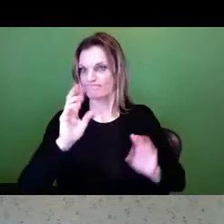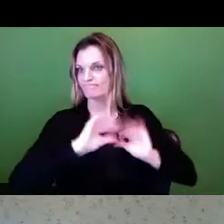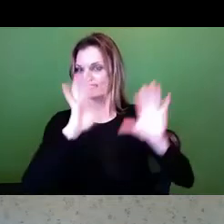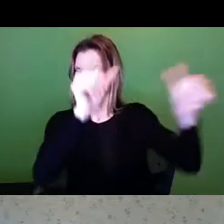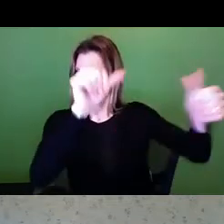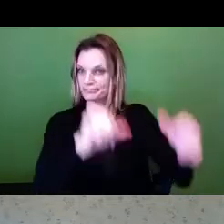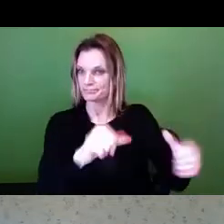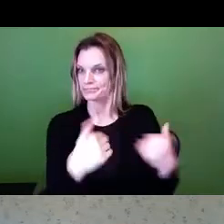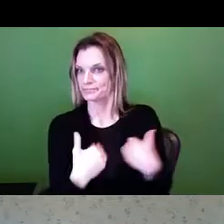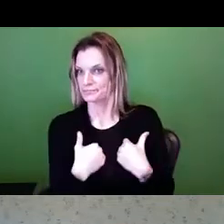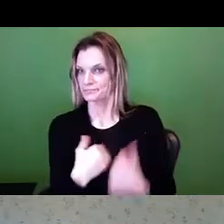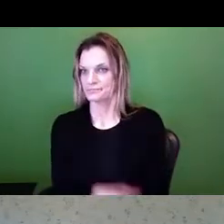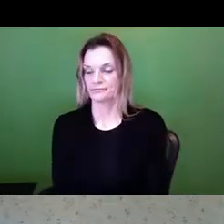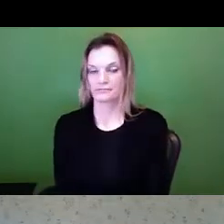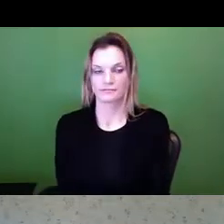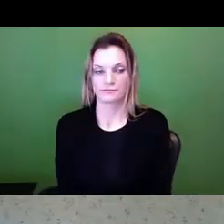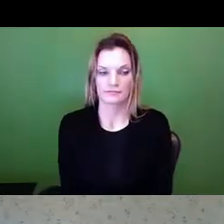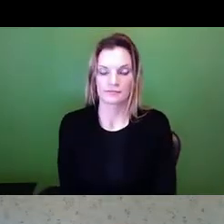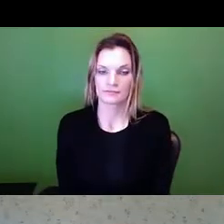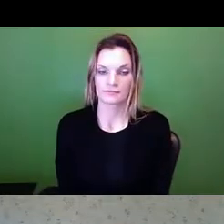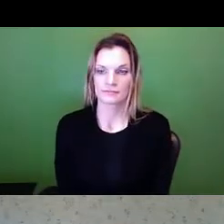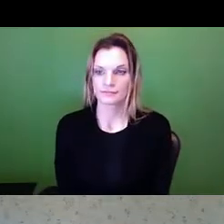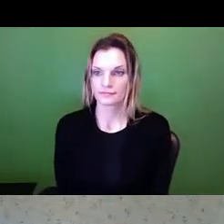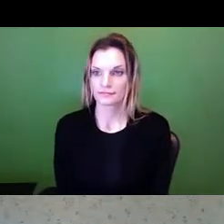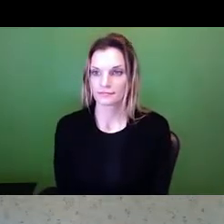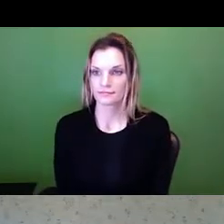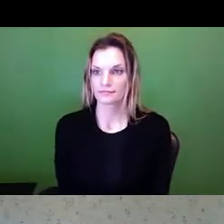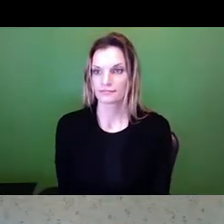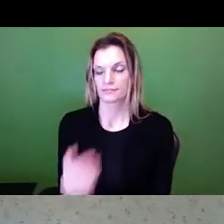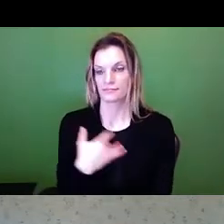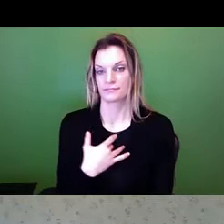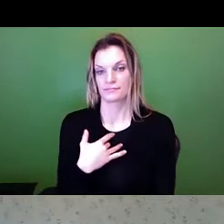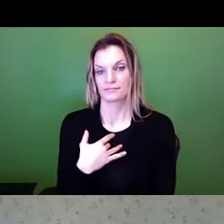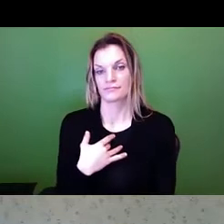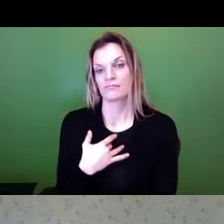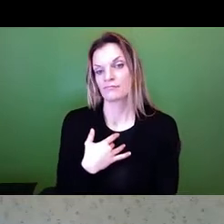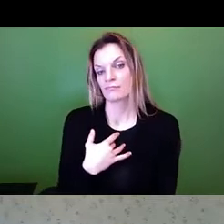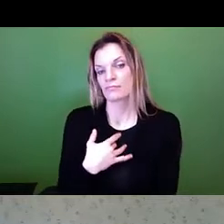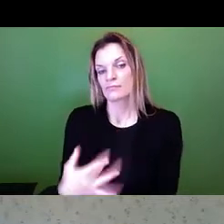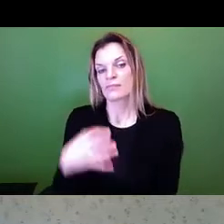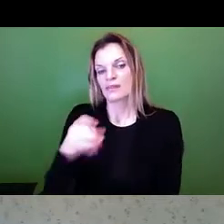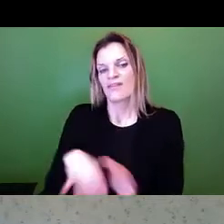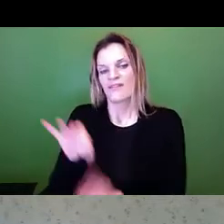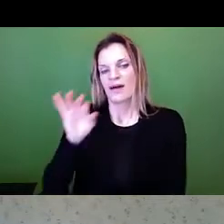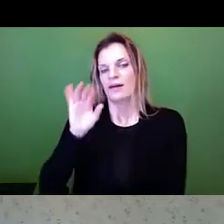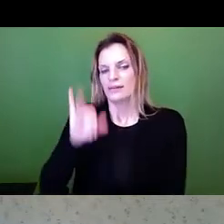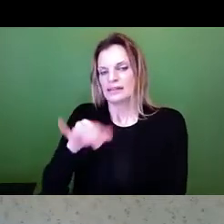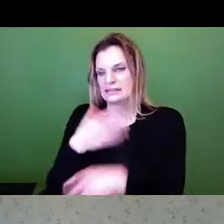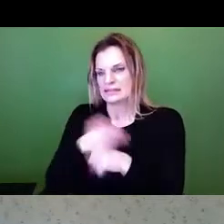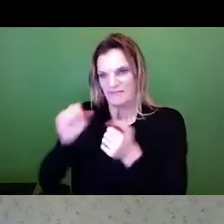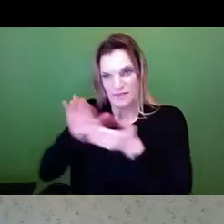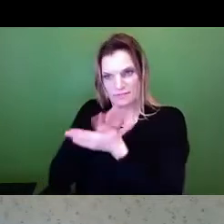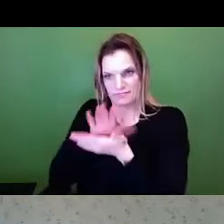So generally, this information would be found on safety data sheets. And if you've been around before, it used to be